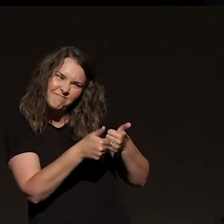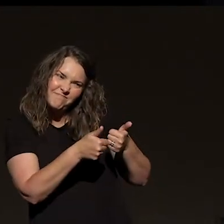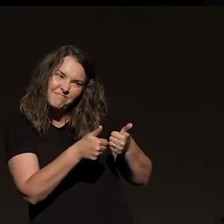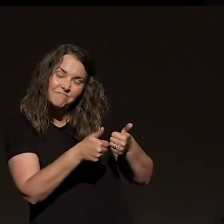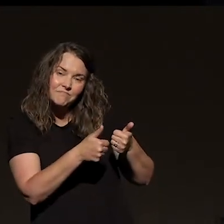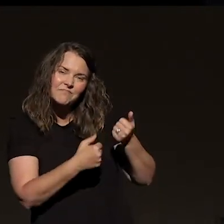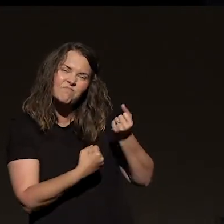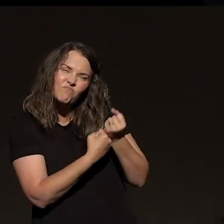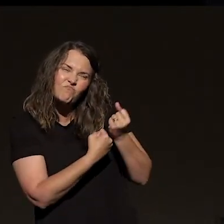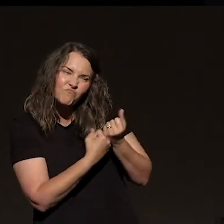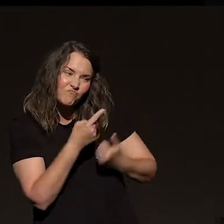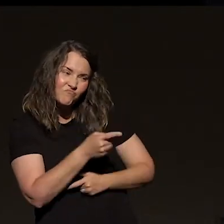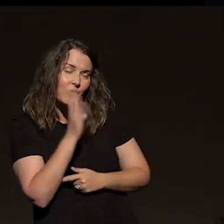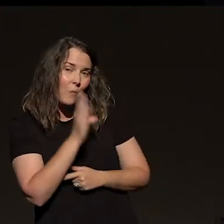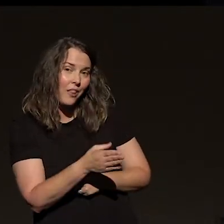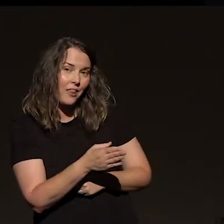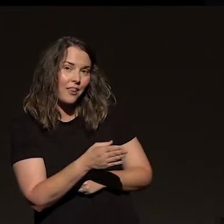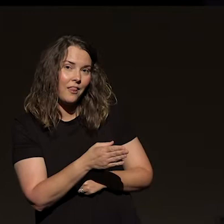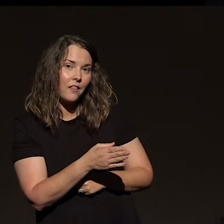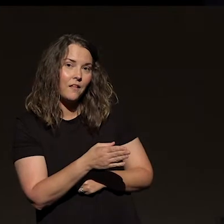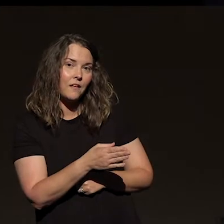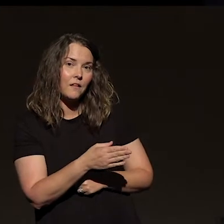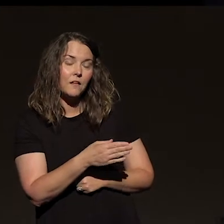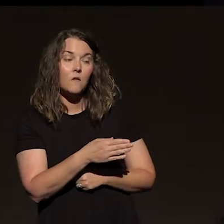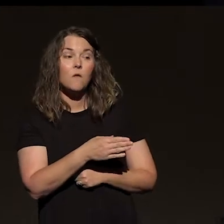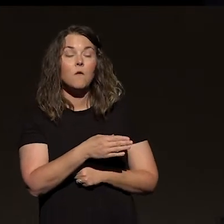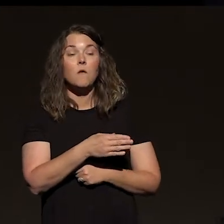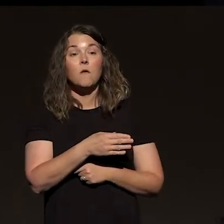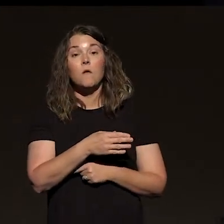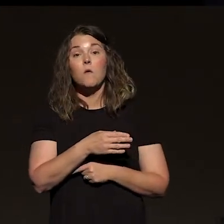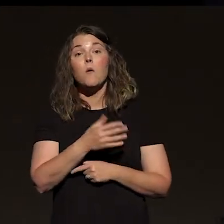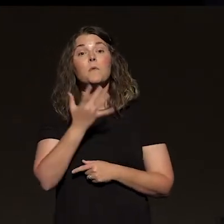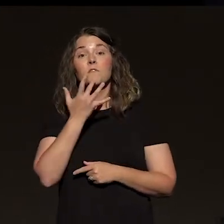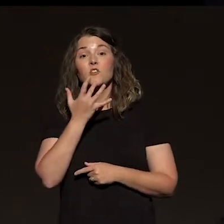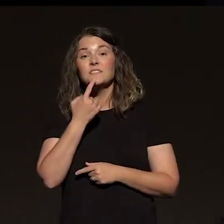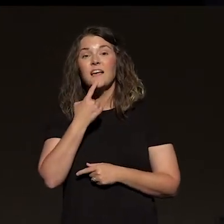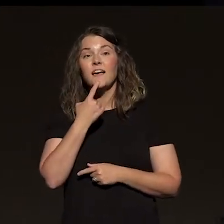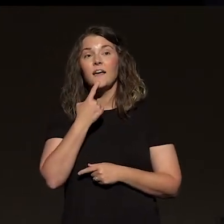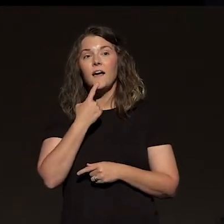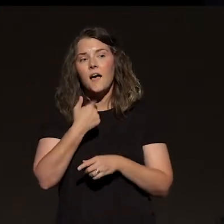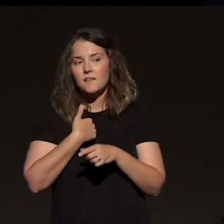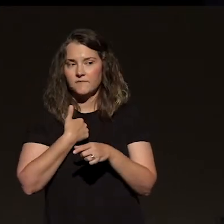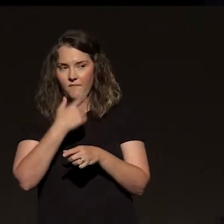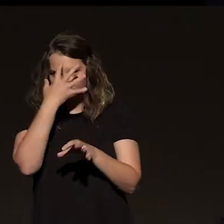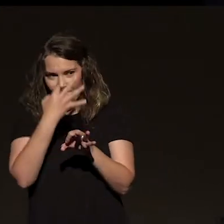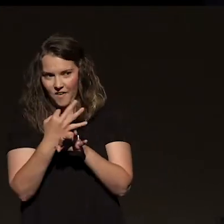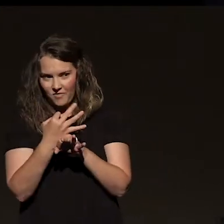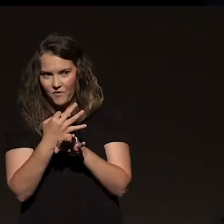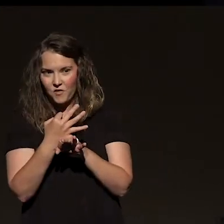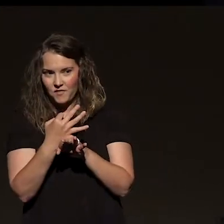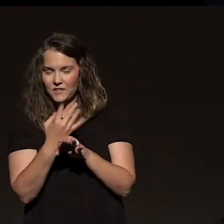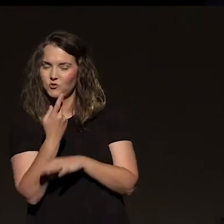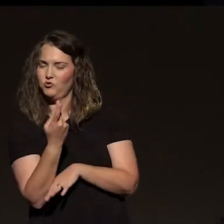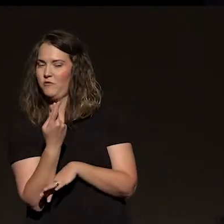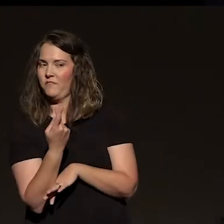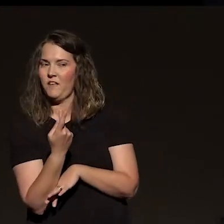Would you rather have somebody say, oh, I'm going to be faithful, or it's you and me. Would you rather have somebody say that and then